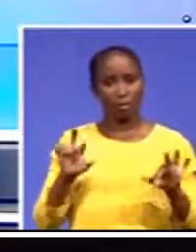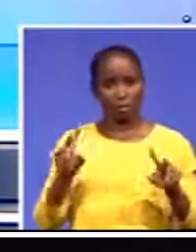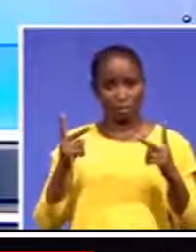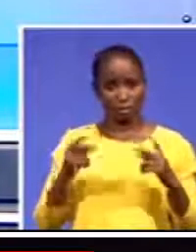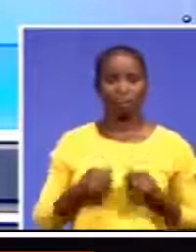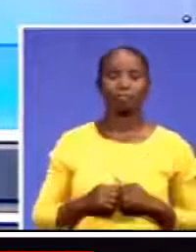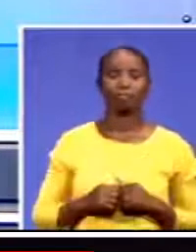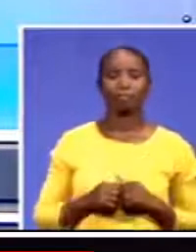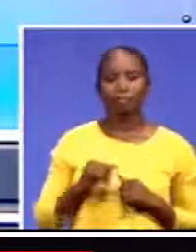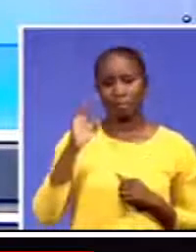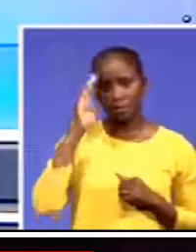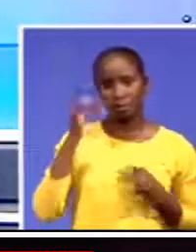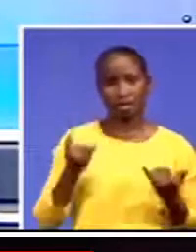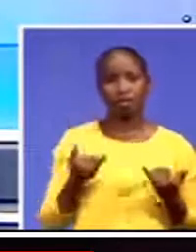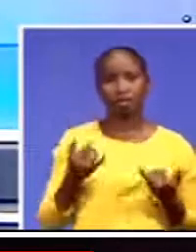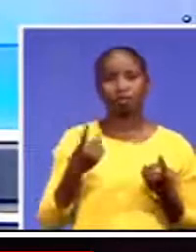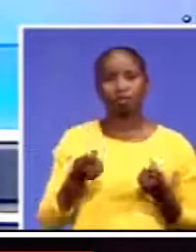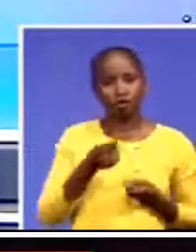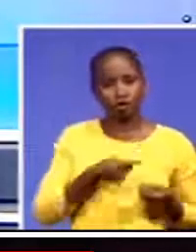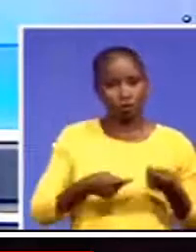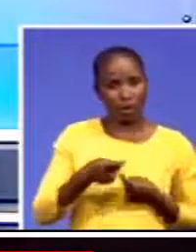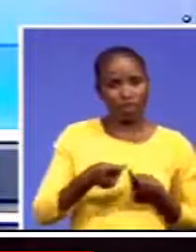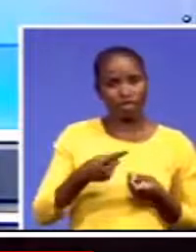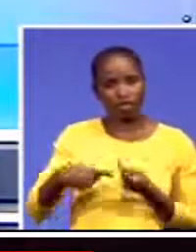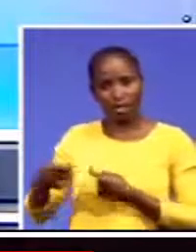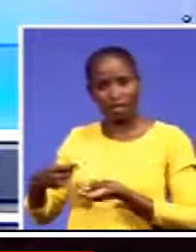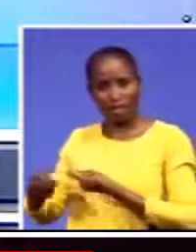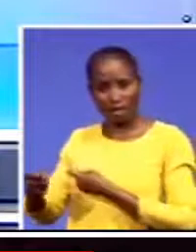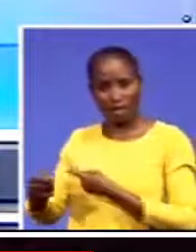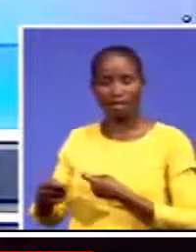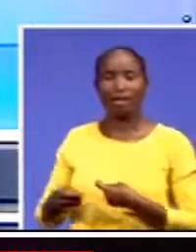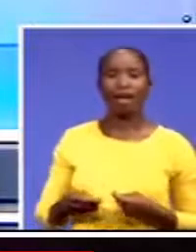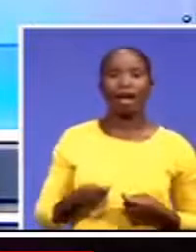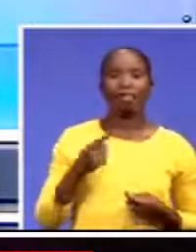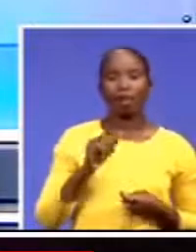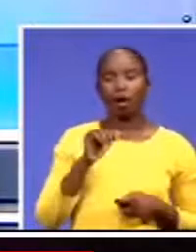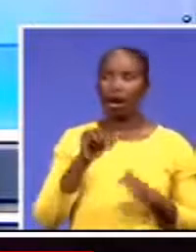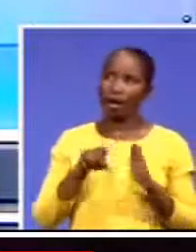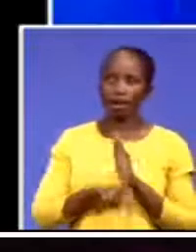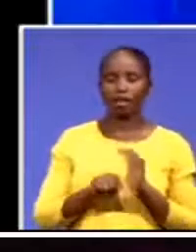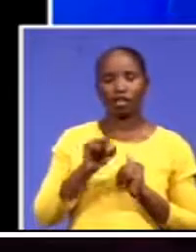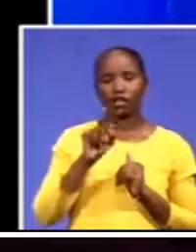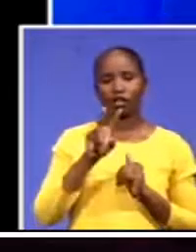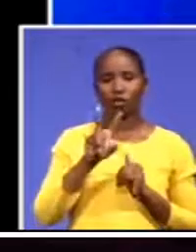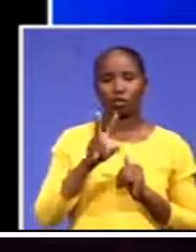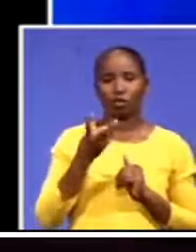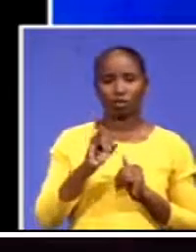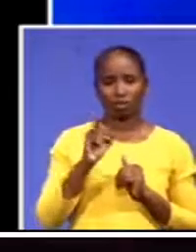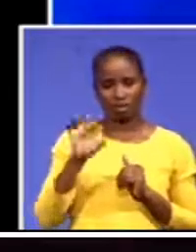total trade in Africa is under 20% happening or taking place between intra-African, well,